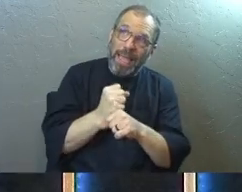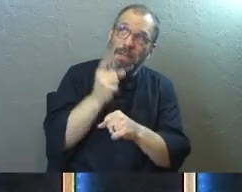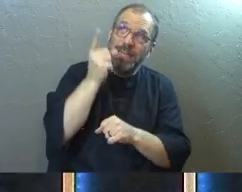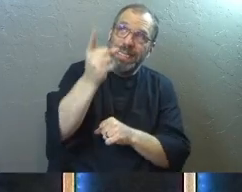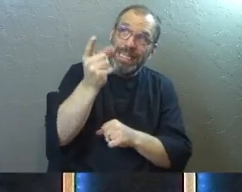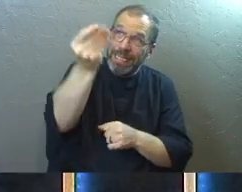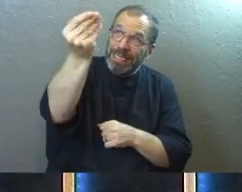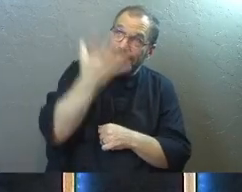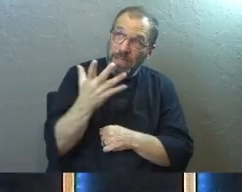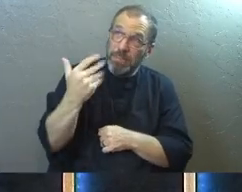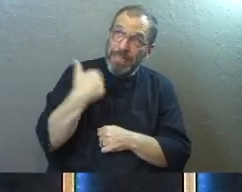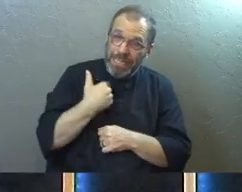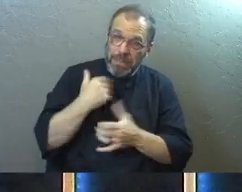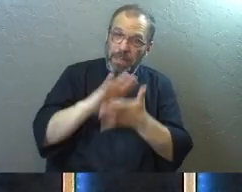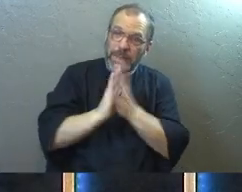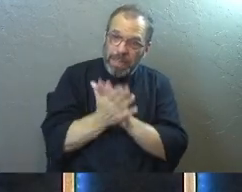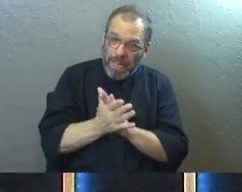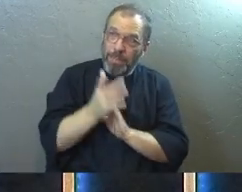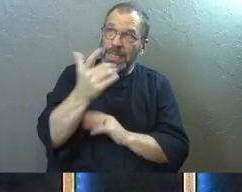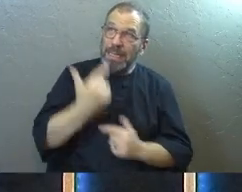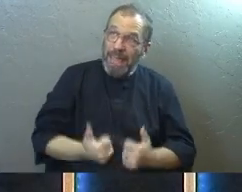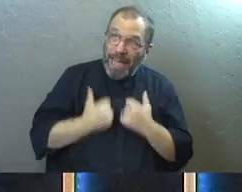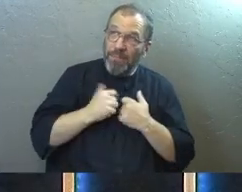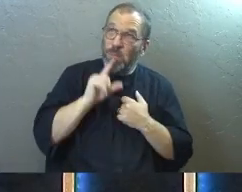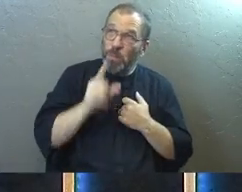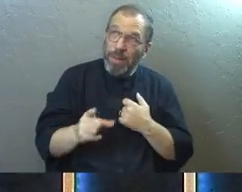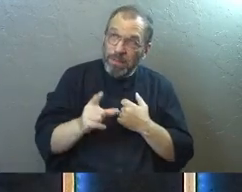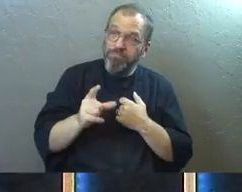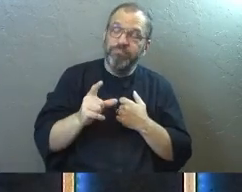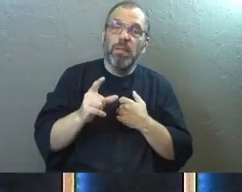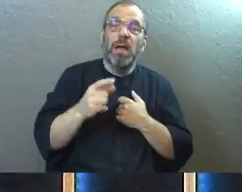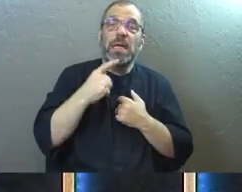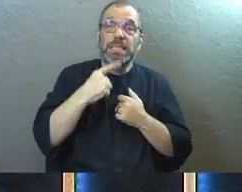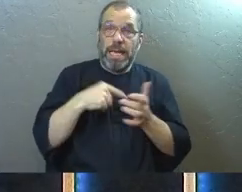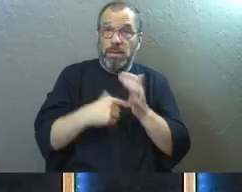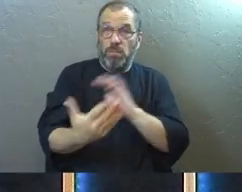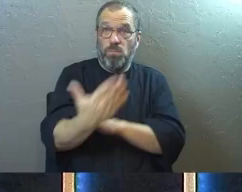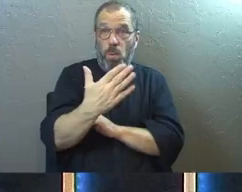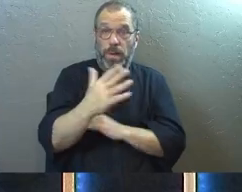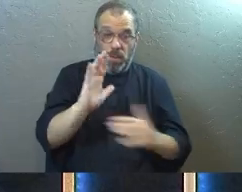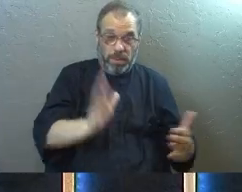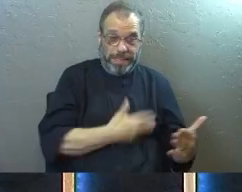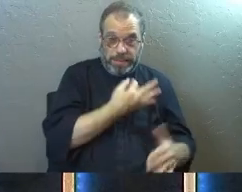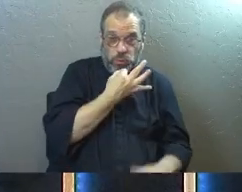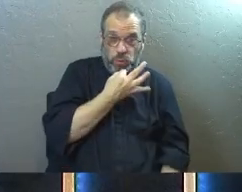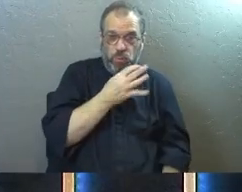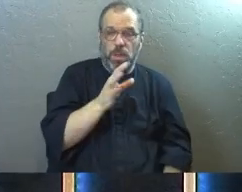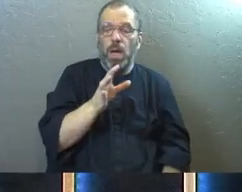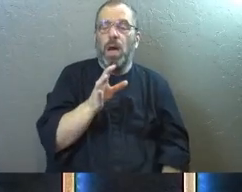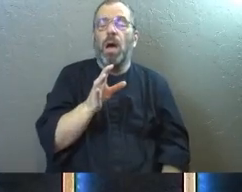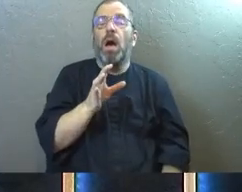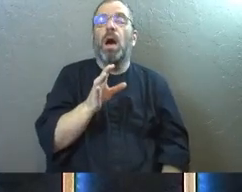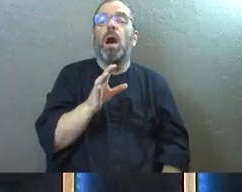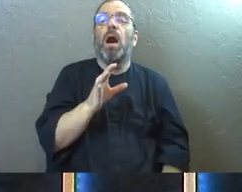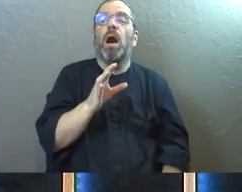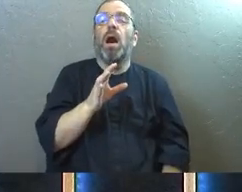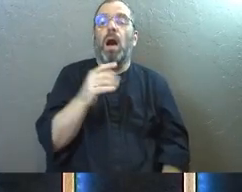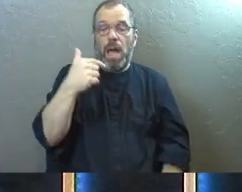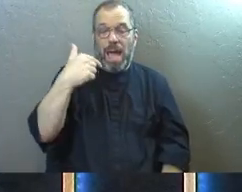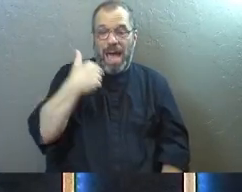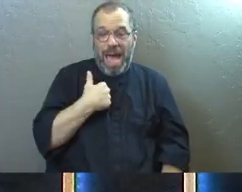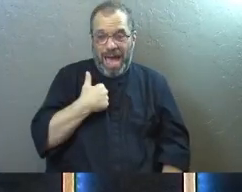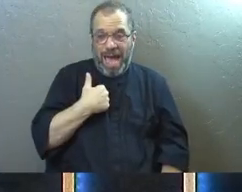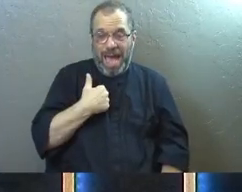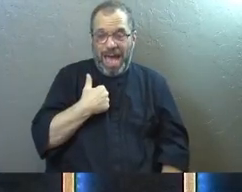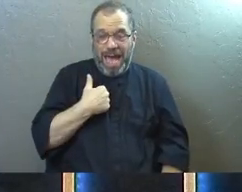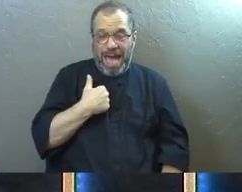he says I am and what he says about life and reality. And we sang this morning, and we're going to sing it again in just a second, that I